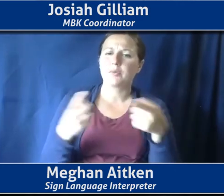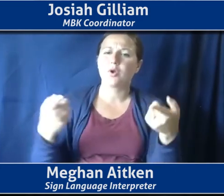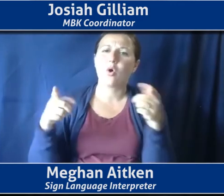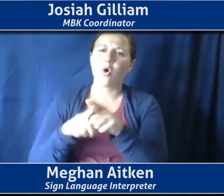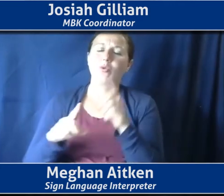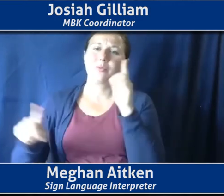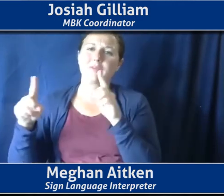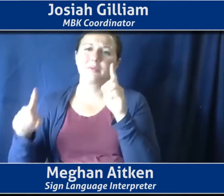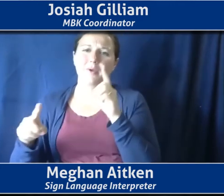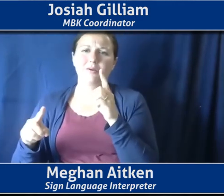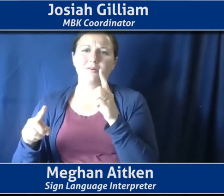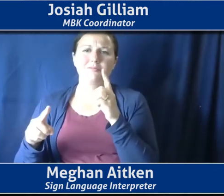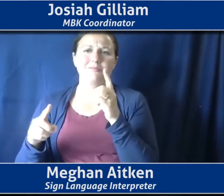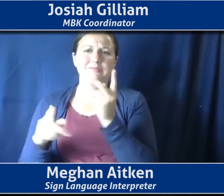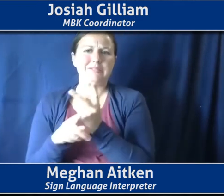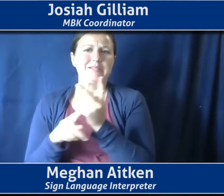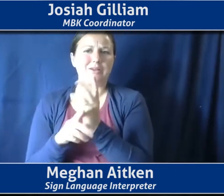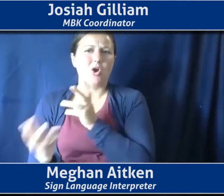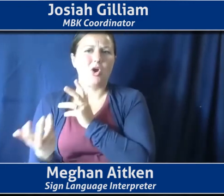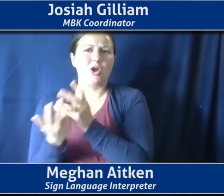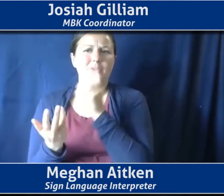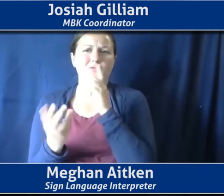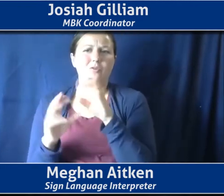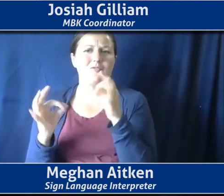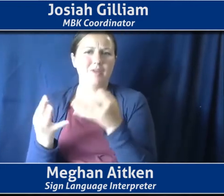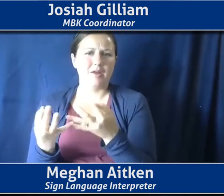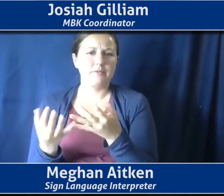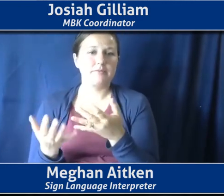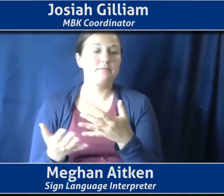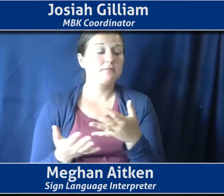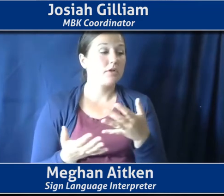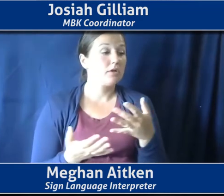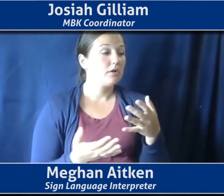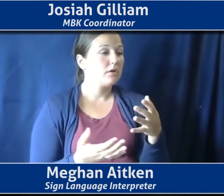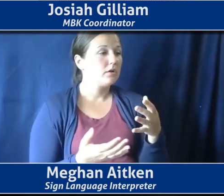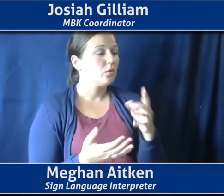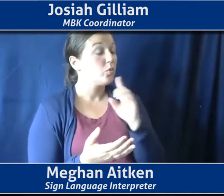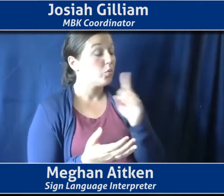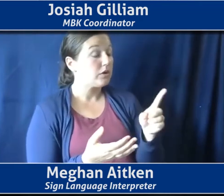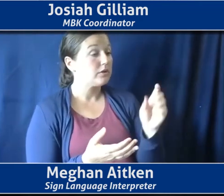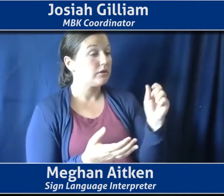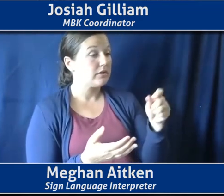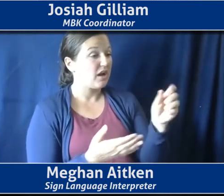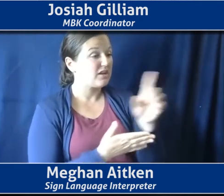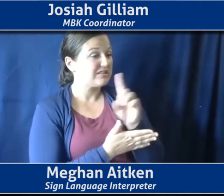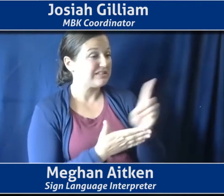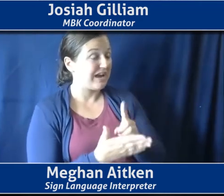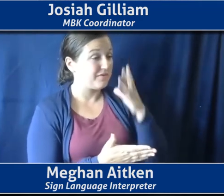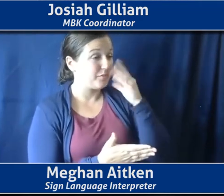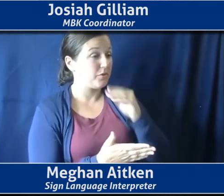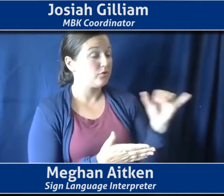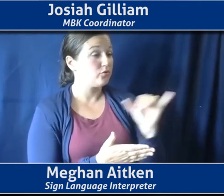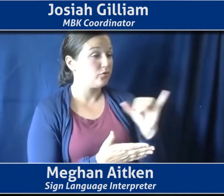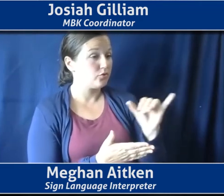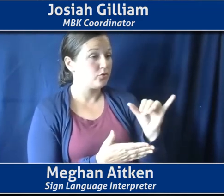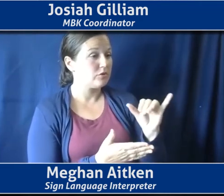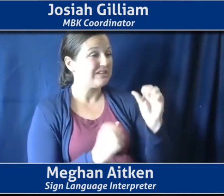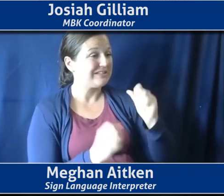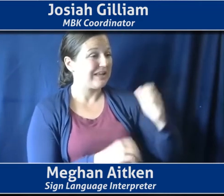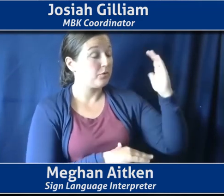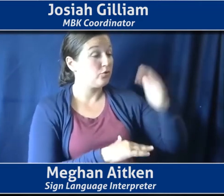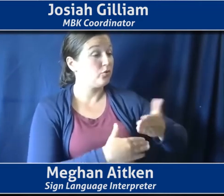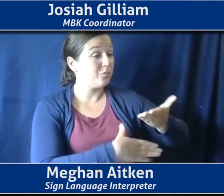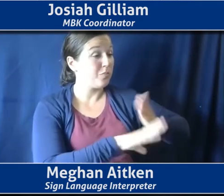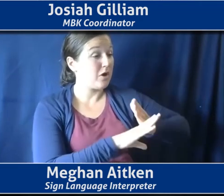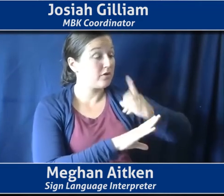accommodations, uh, and, and design as well. In this case, the design of the experience itself, can you reduce barriers for folks that might not, uh, participate